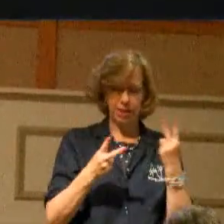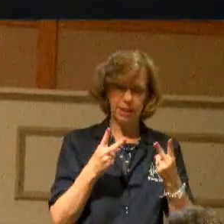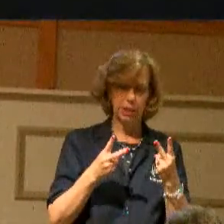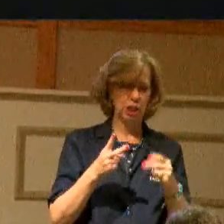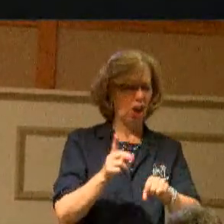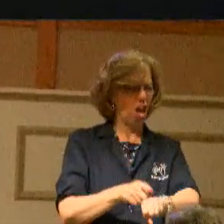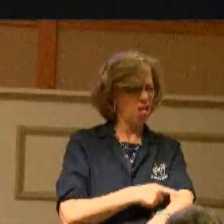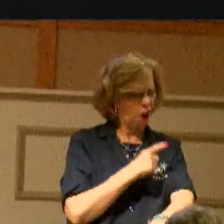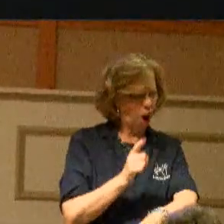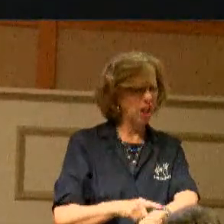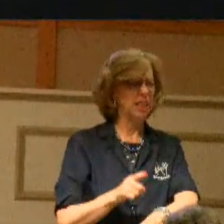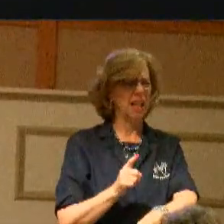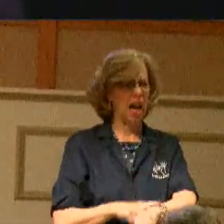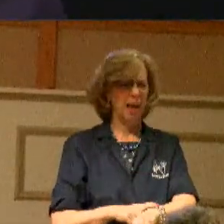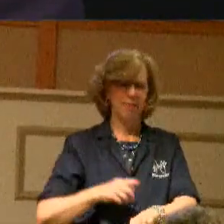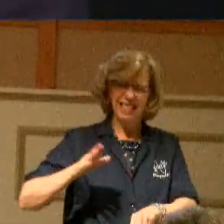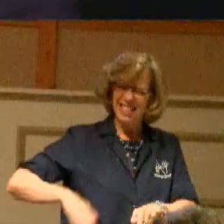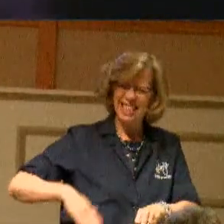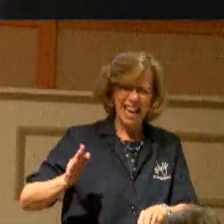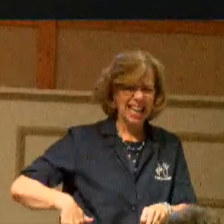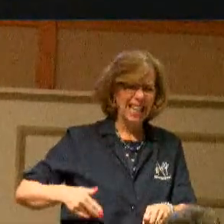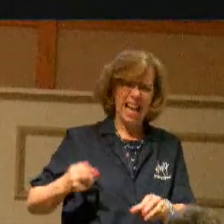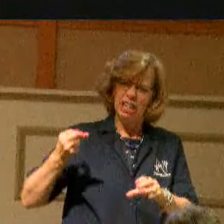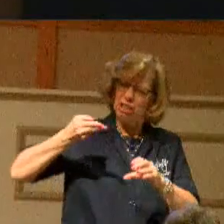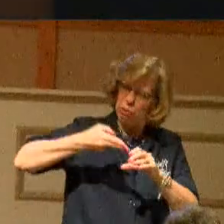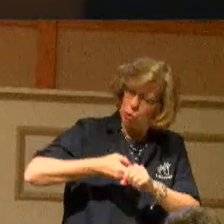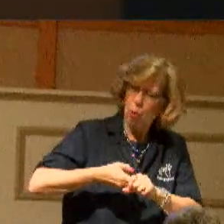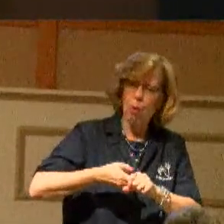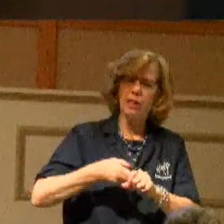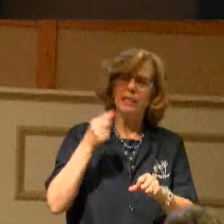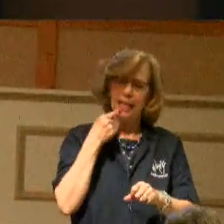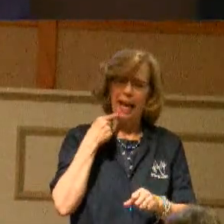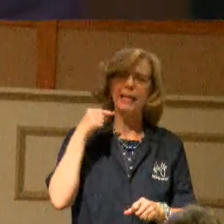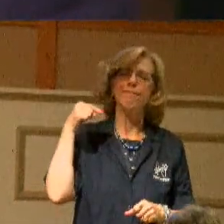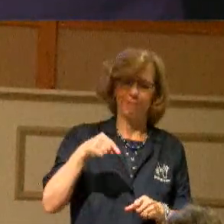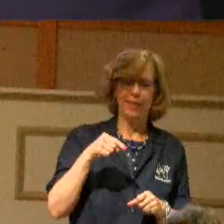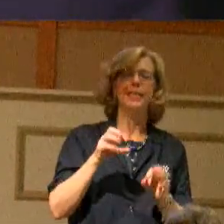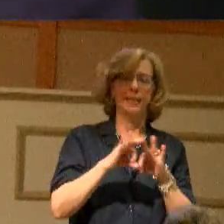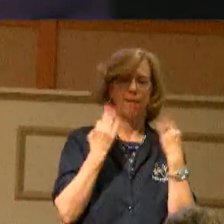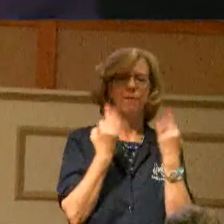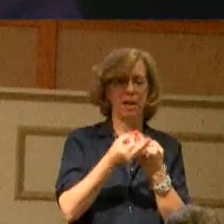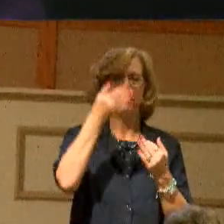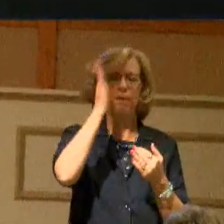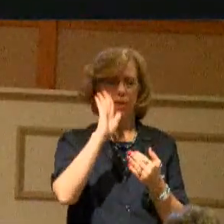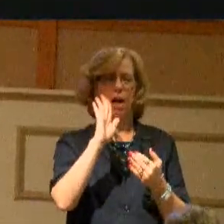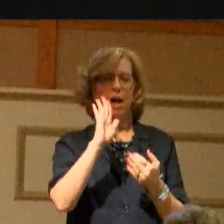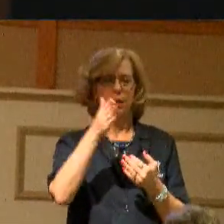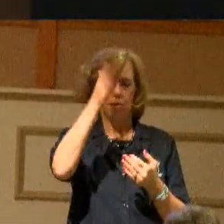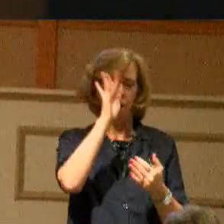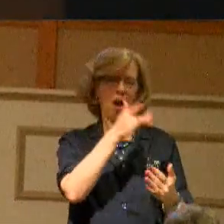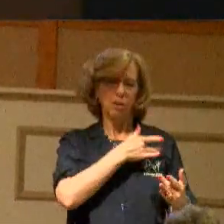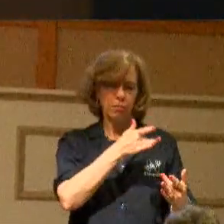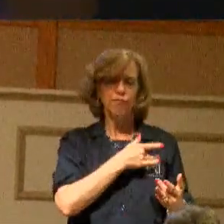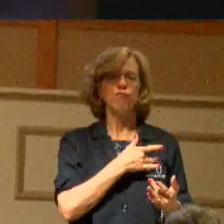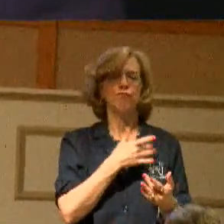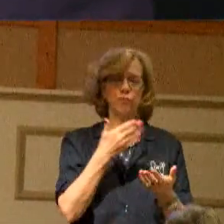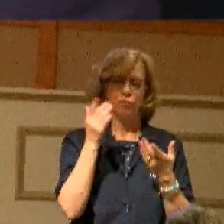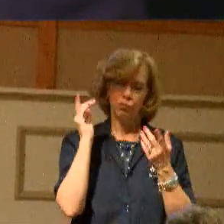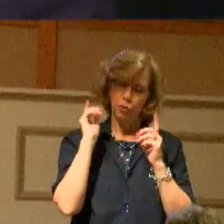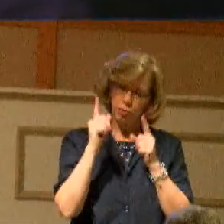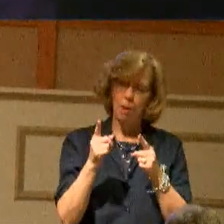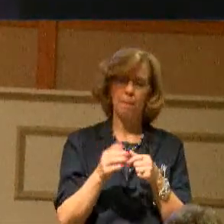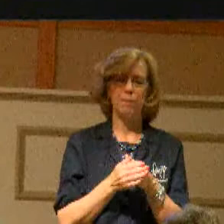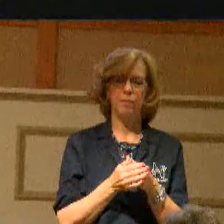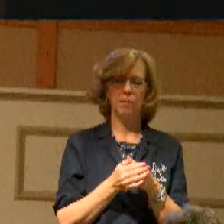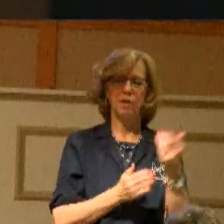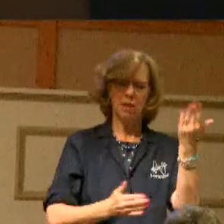for an awful long time and you have not linked up officially saying this is the family of God that God has called me to serve with. I invite you to